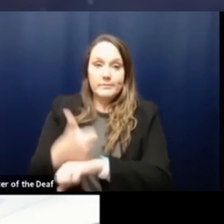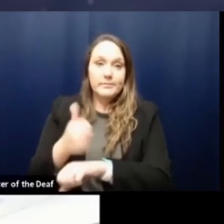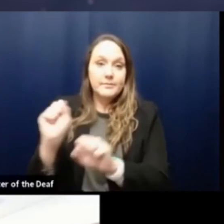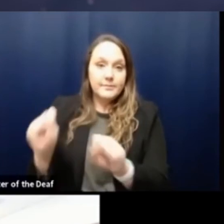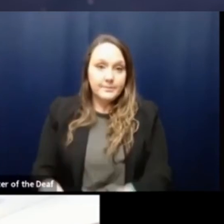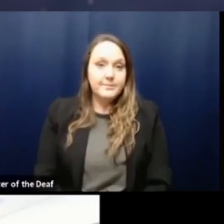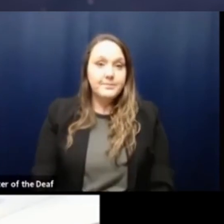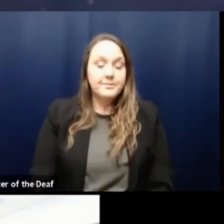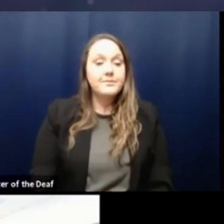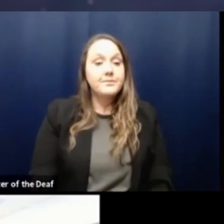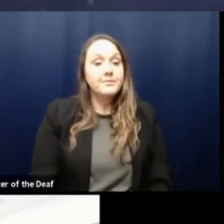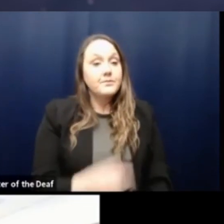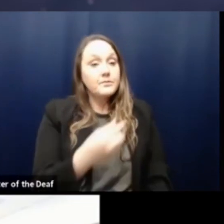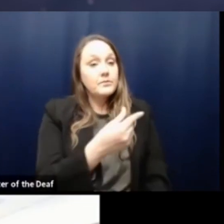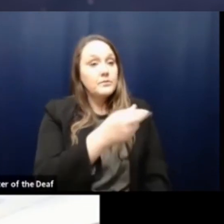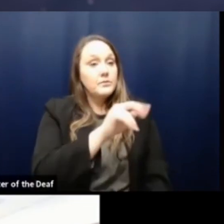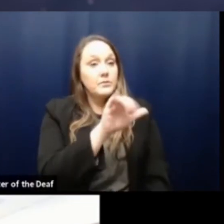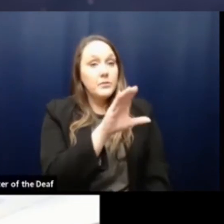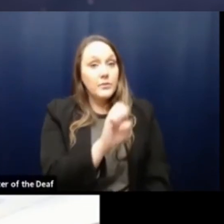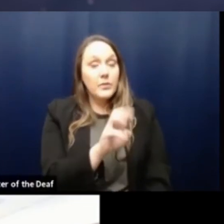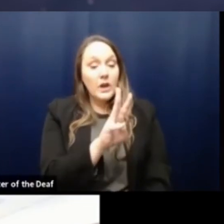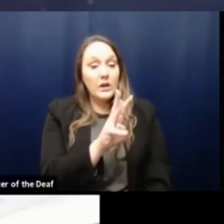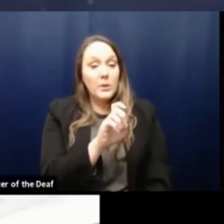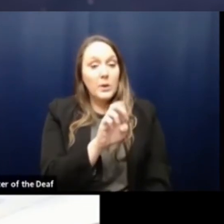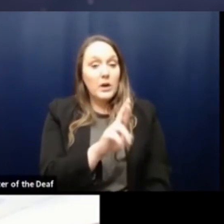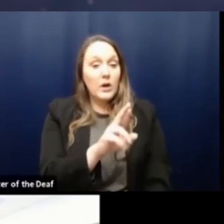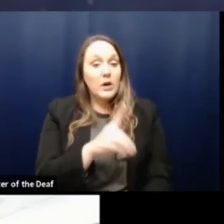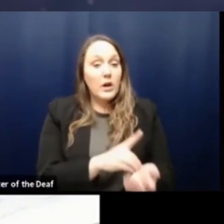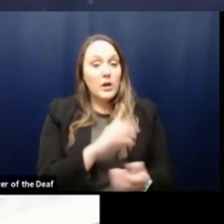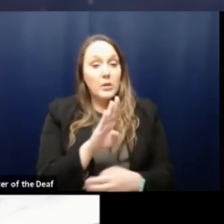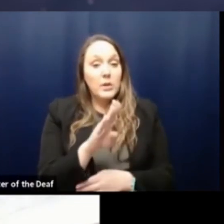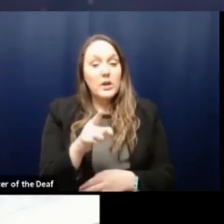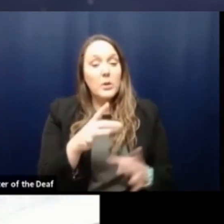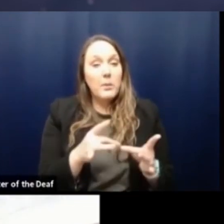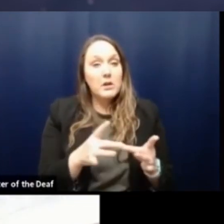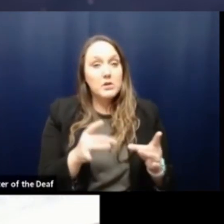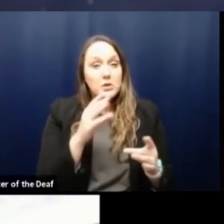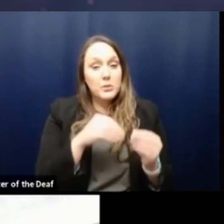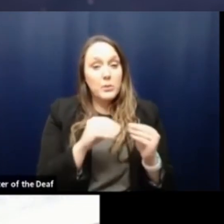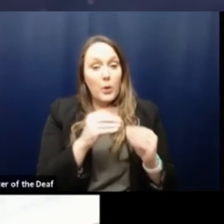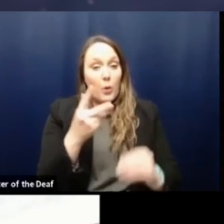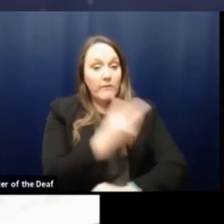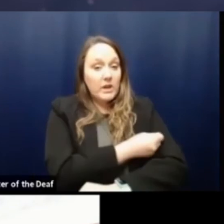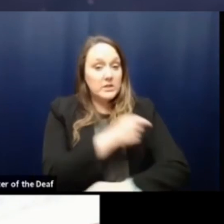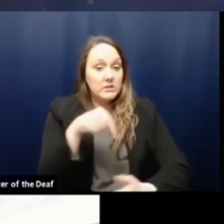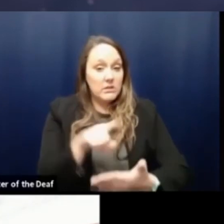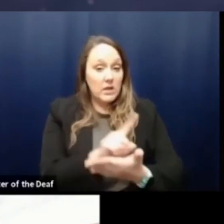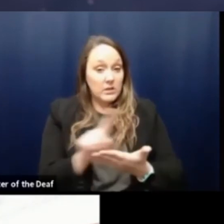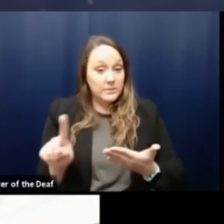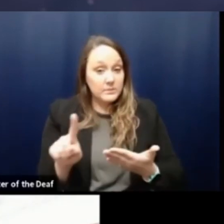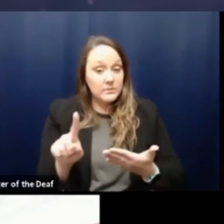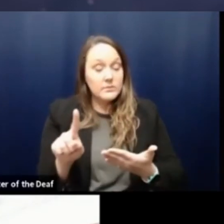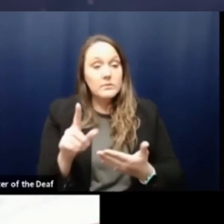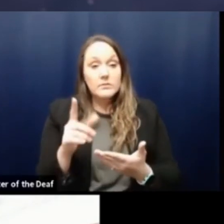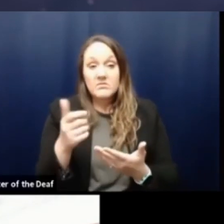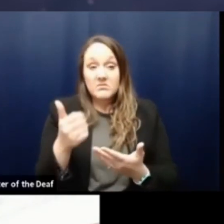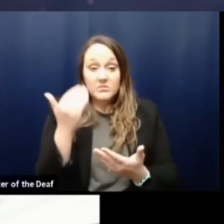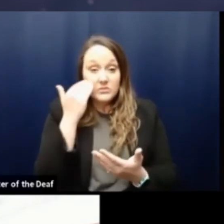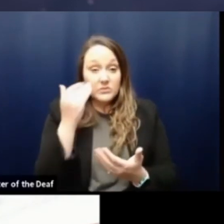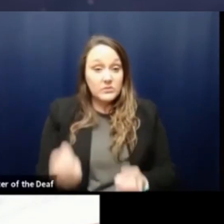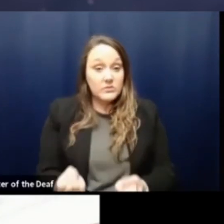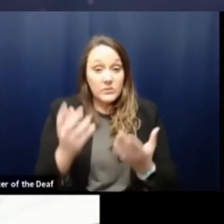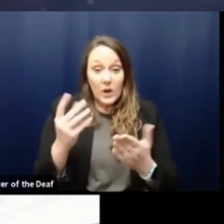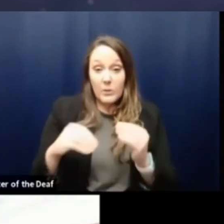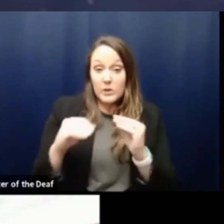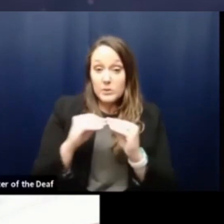Also from Grace with WBIR for Dr. Buchanan, you mentioned you'll be receiving more vaccine this week. Any idea how much more